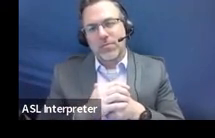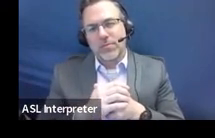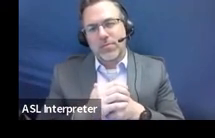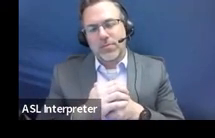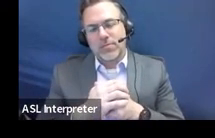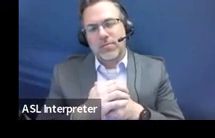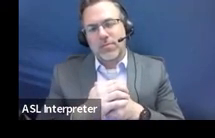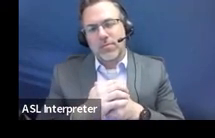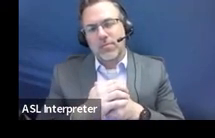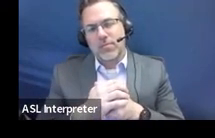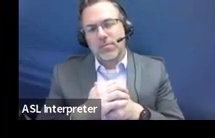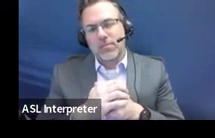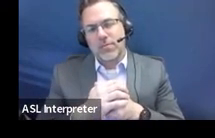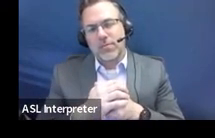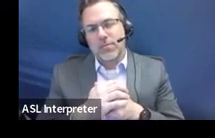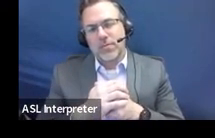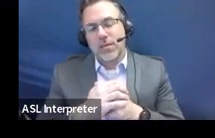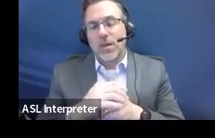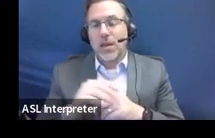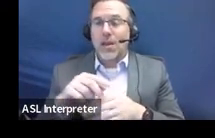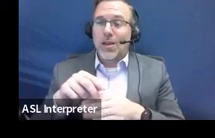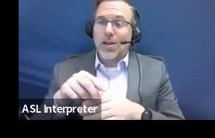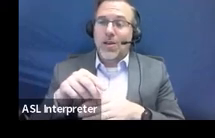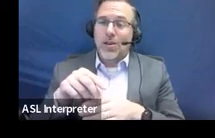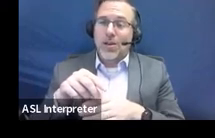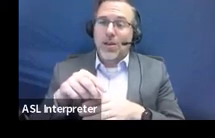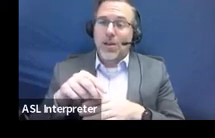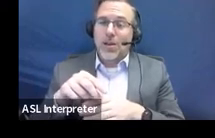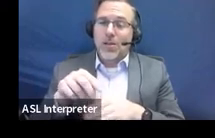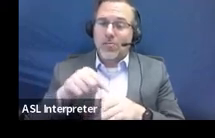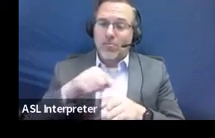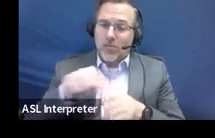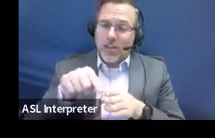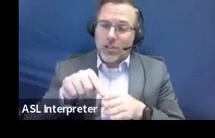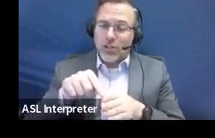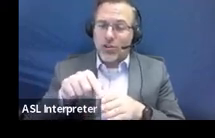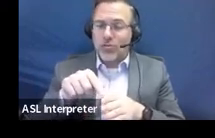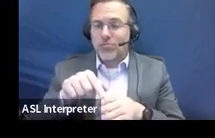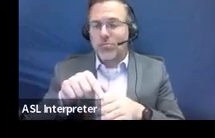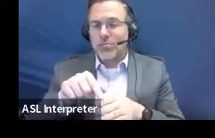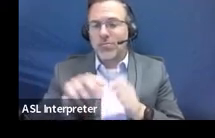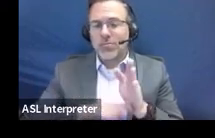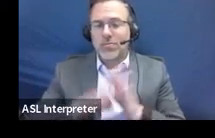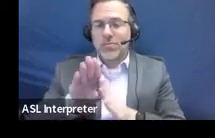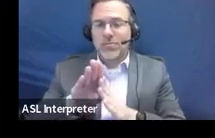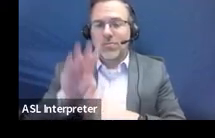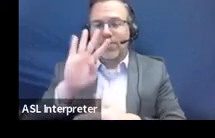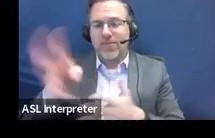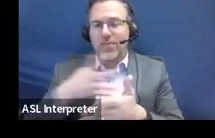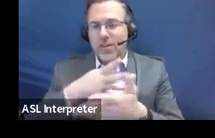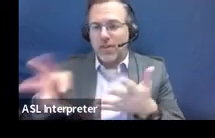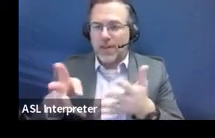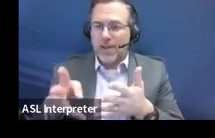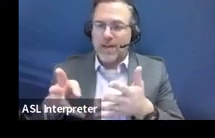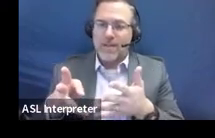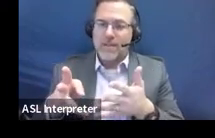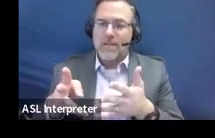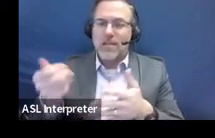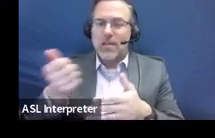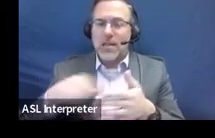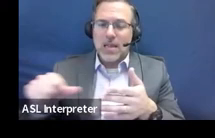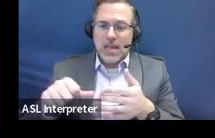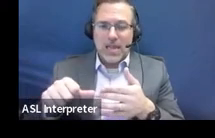And then we have our professional development calendar where you can find other office hours or any of our other PD that we do,